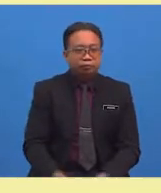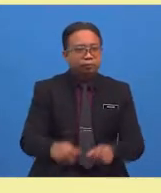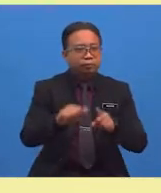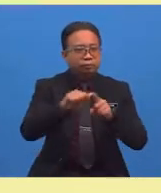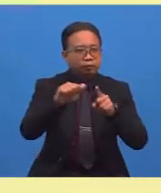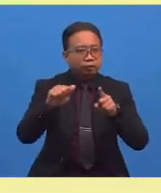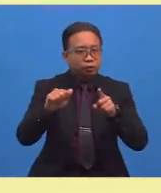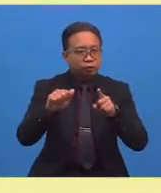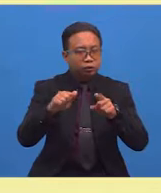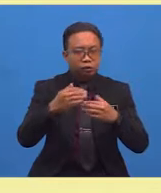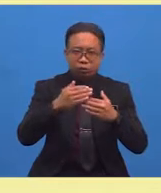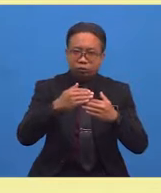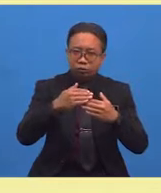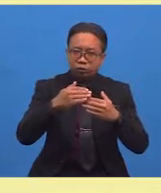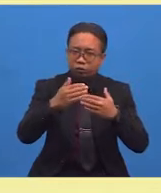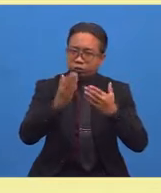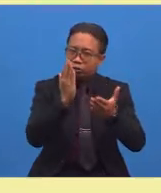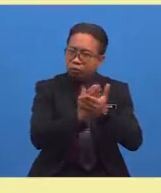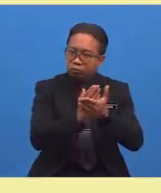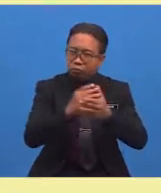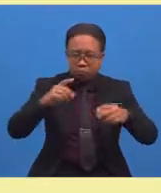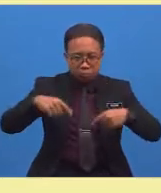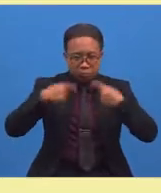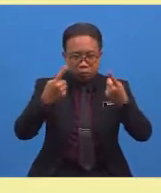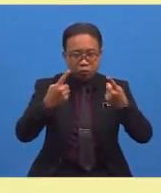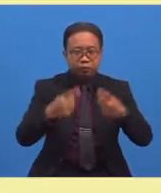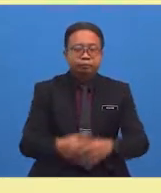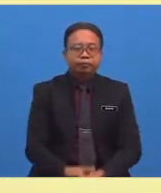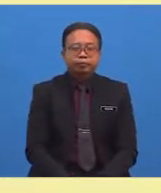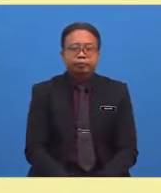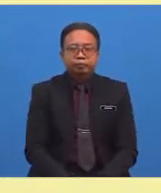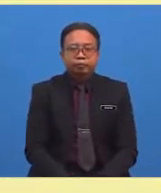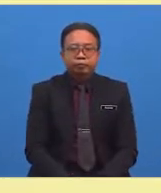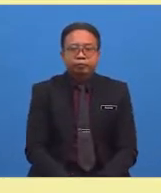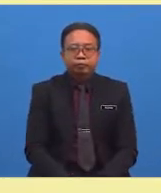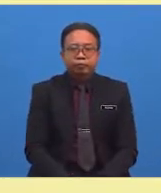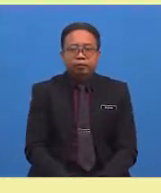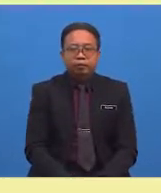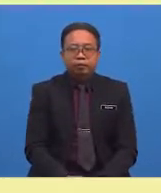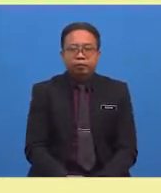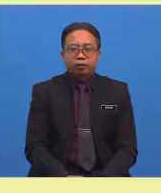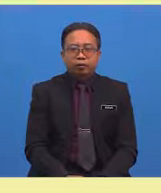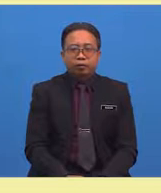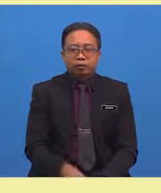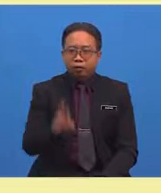stop is go. Therefore, the odd one out is...